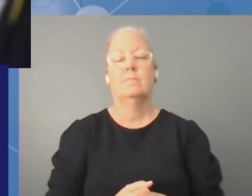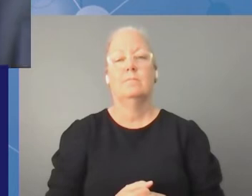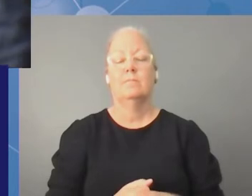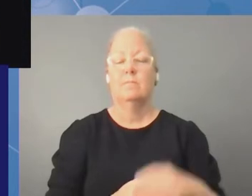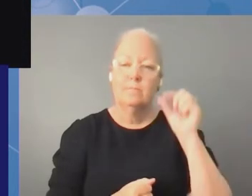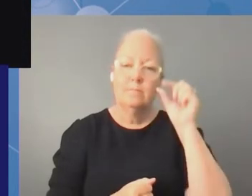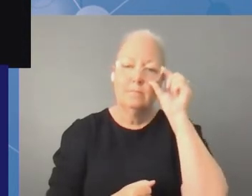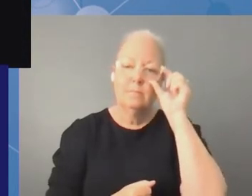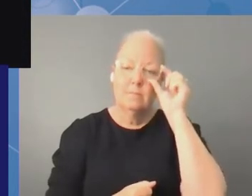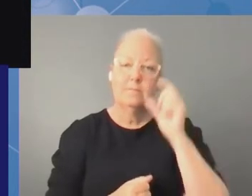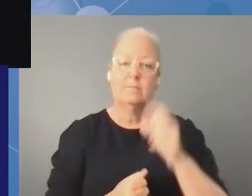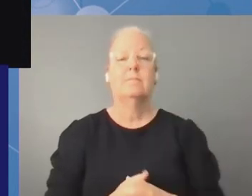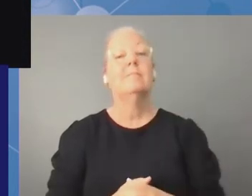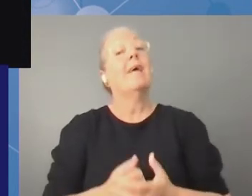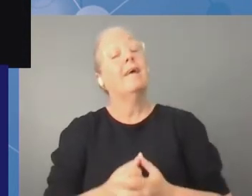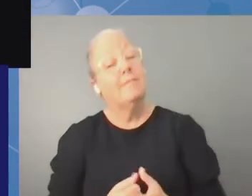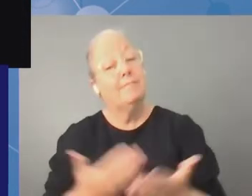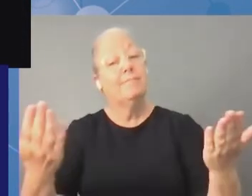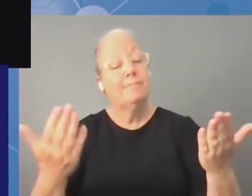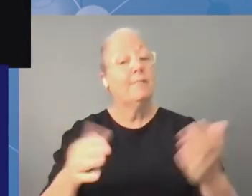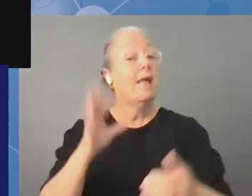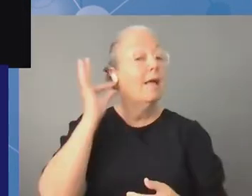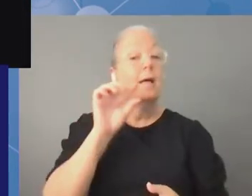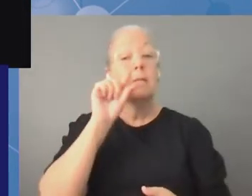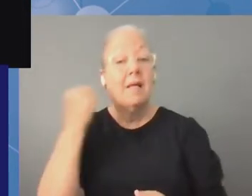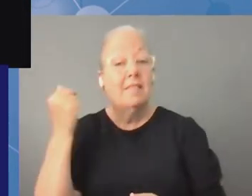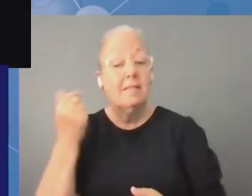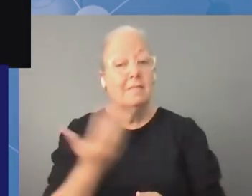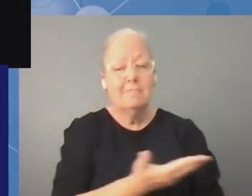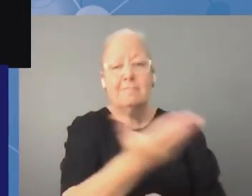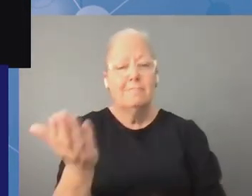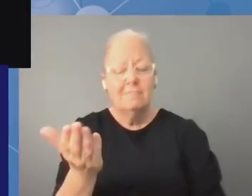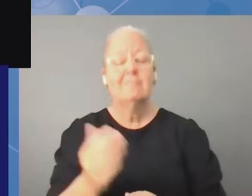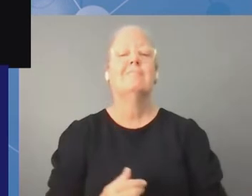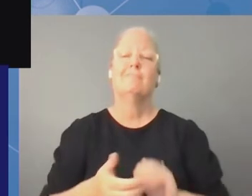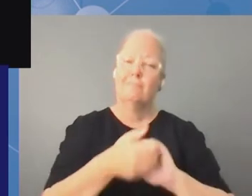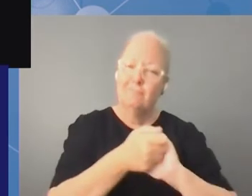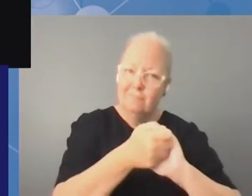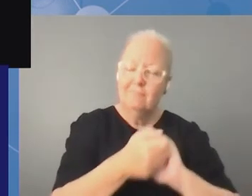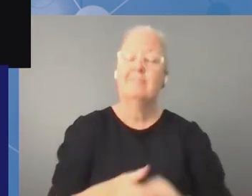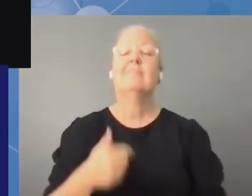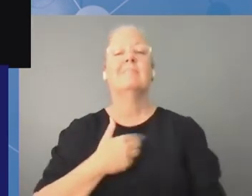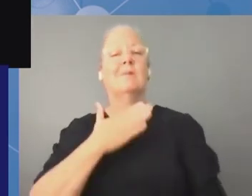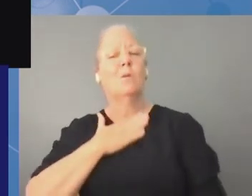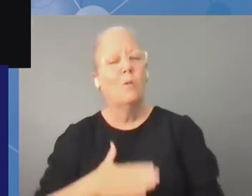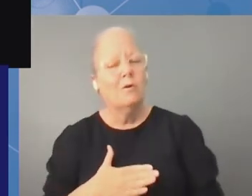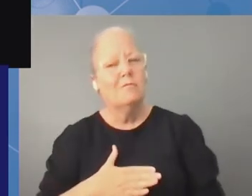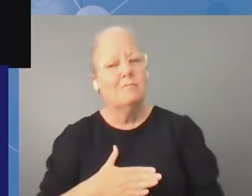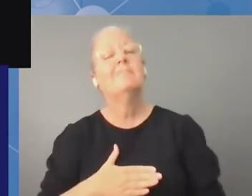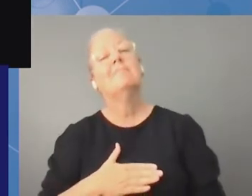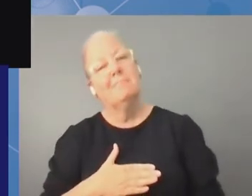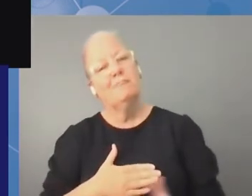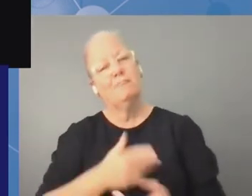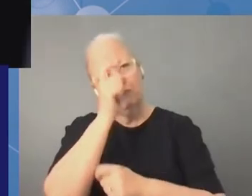ladies and gentlemen dear colleagues i'd like to take this opportunity to extend my thank yous to the host